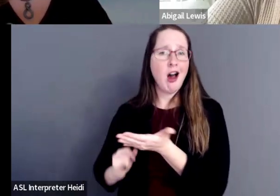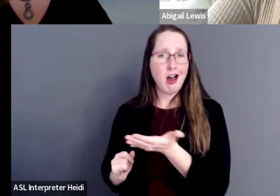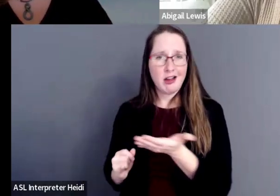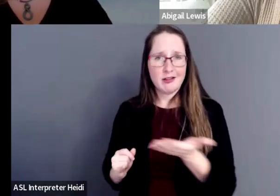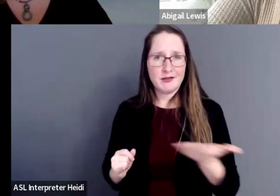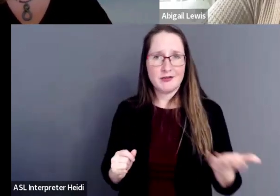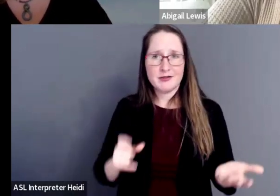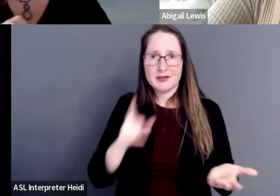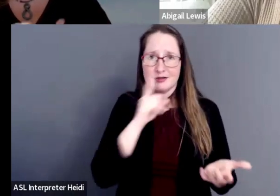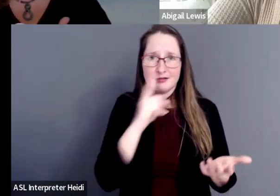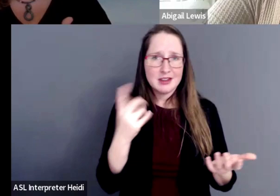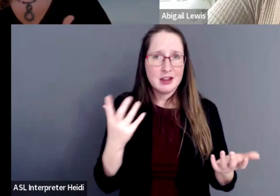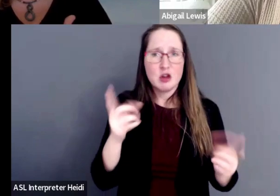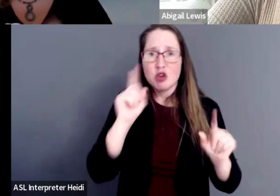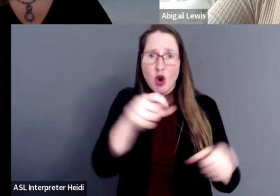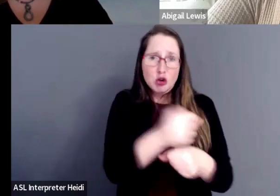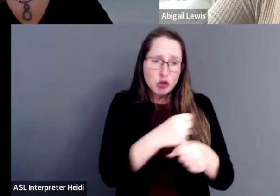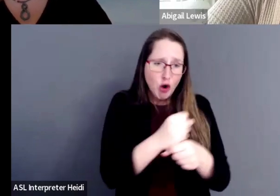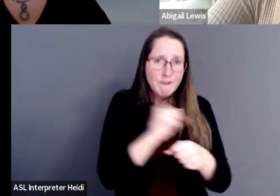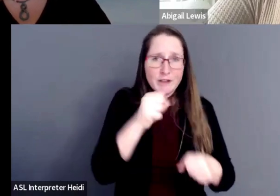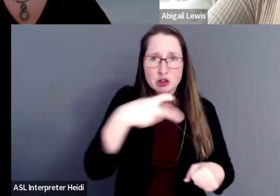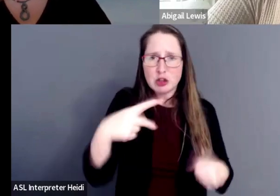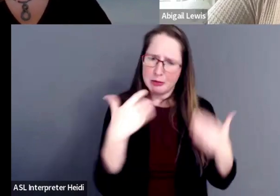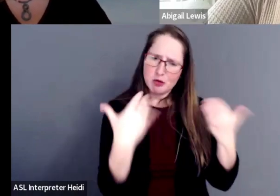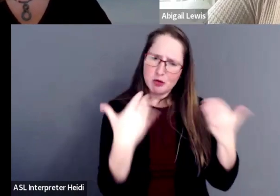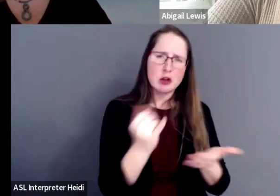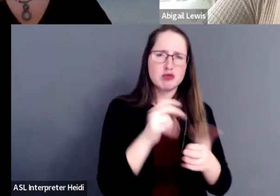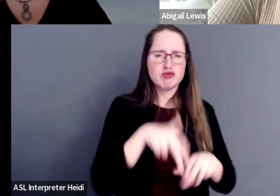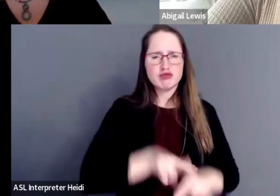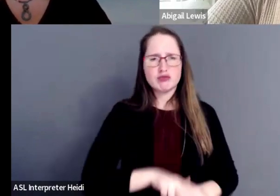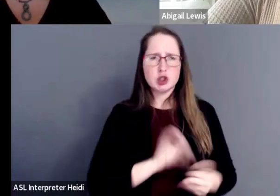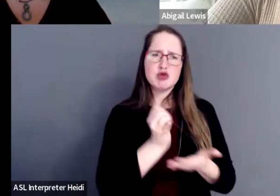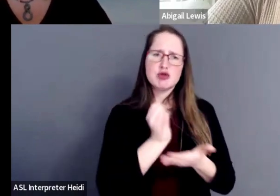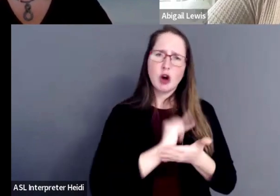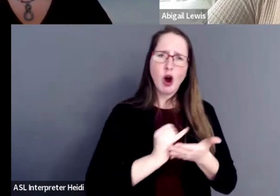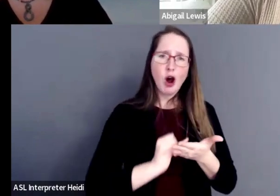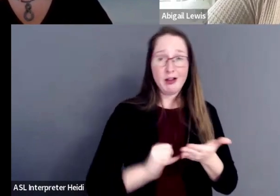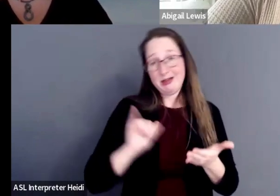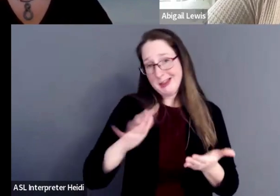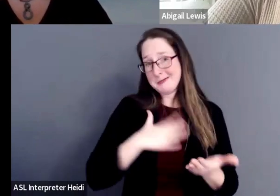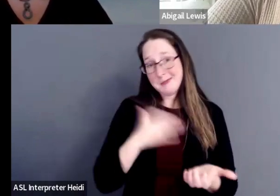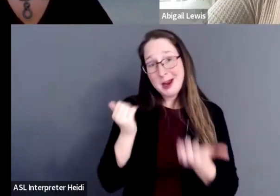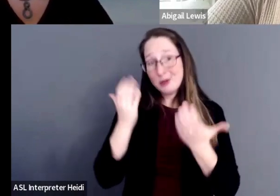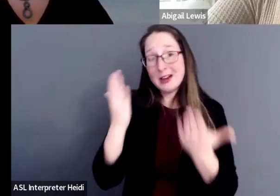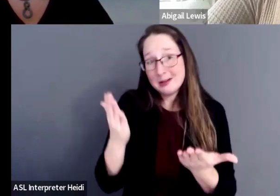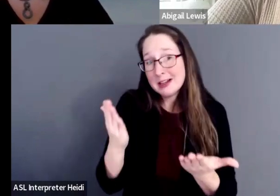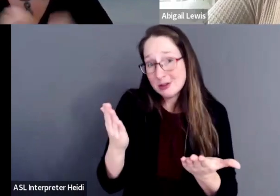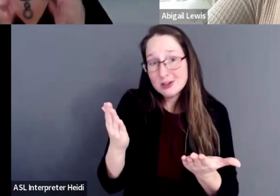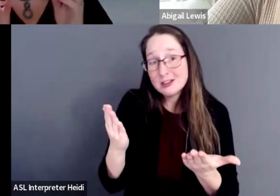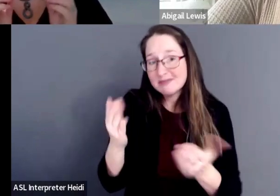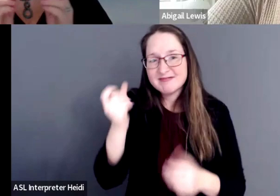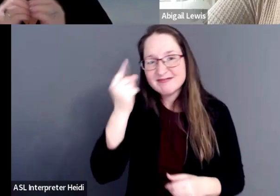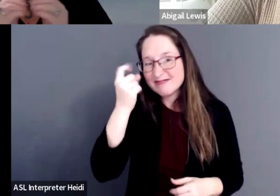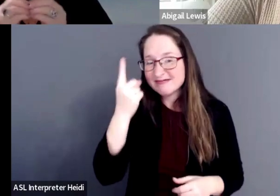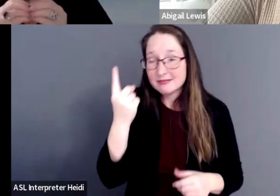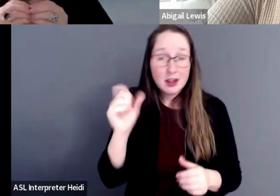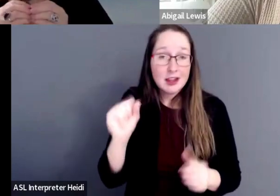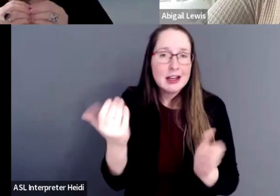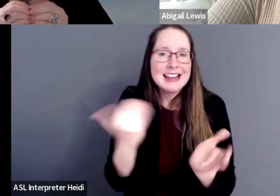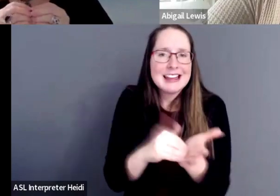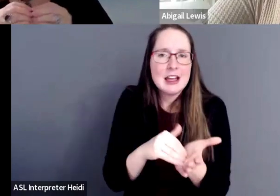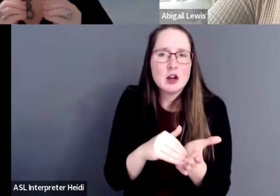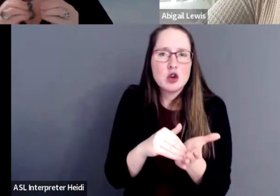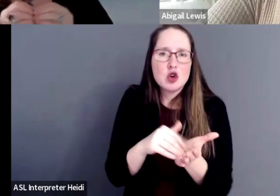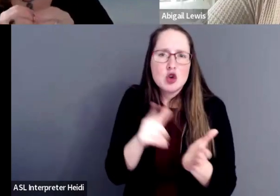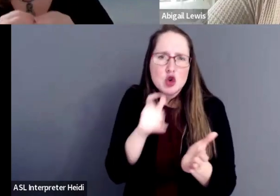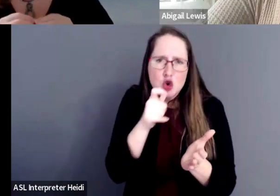coffee shop and do some drawing. So that's my recommendation but again, who are you doing